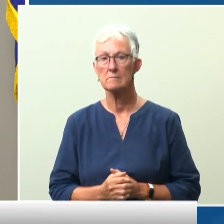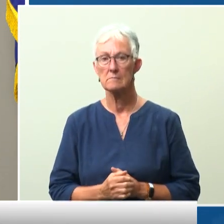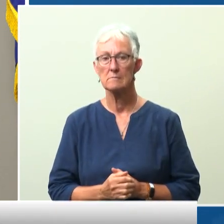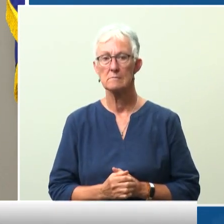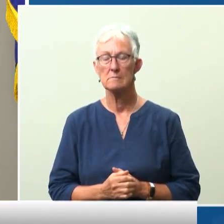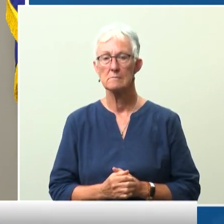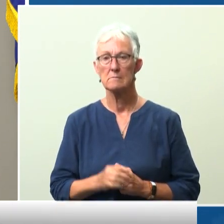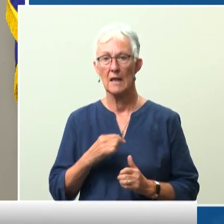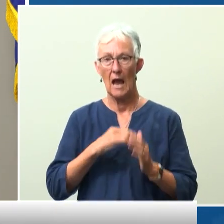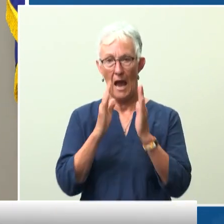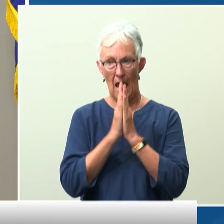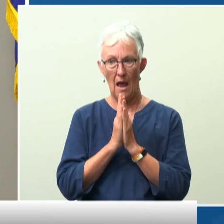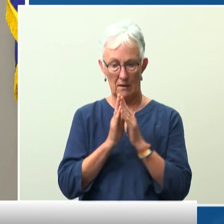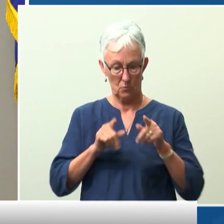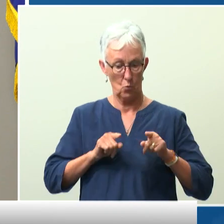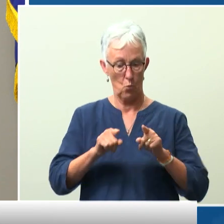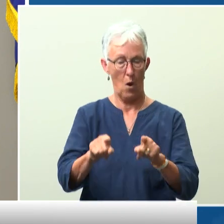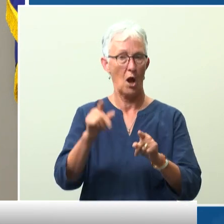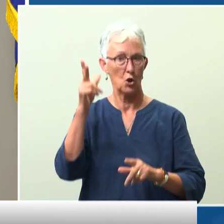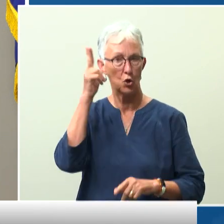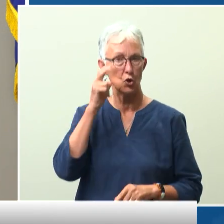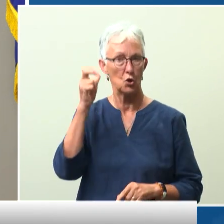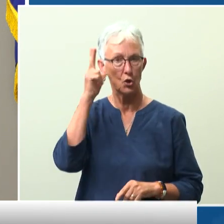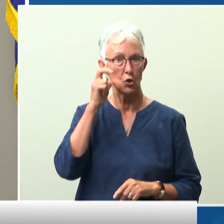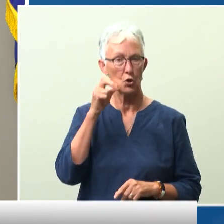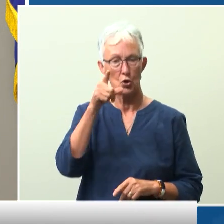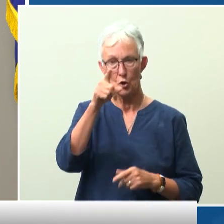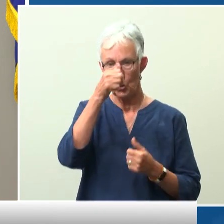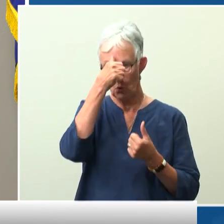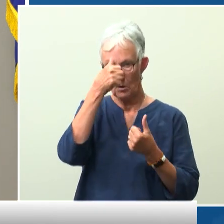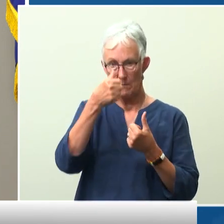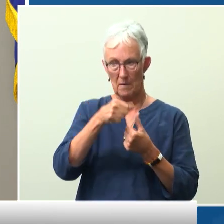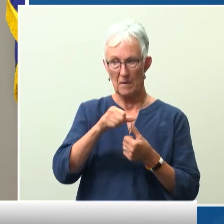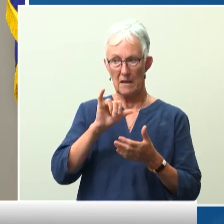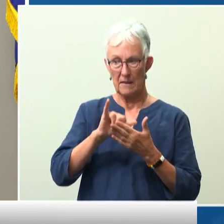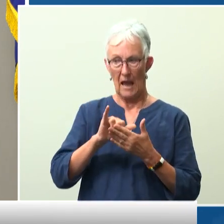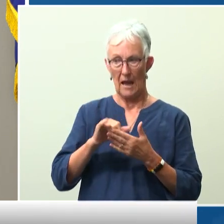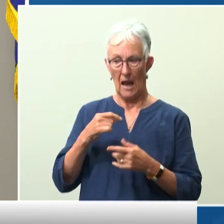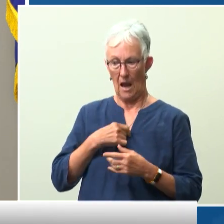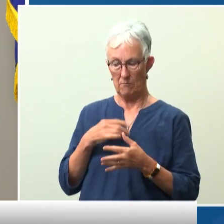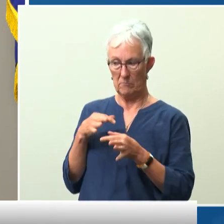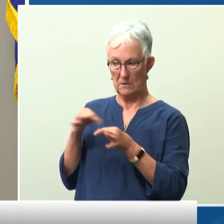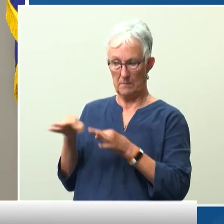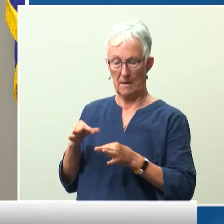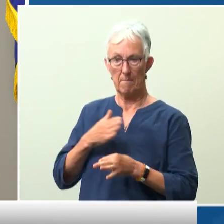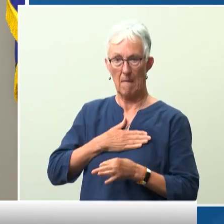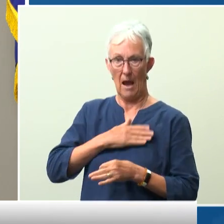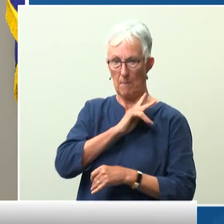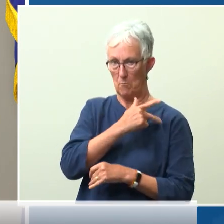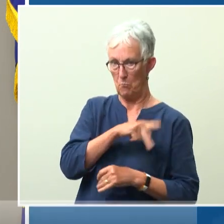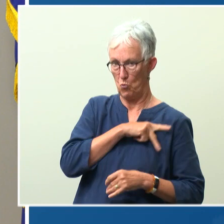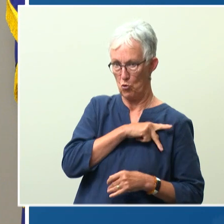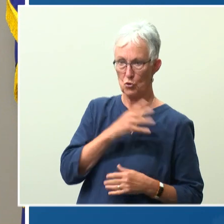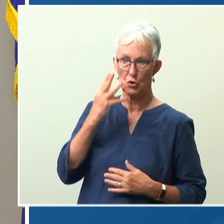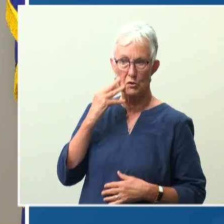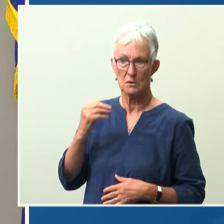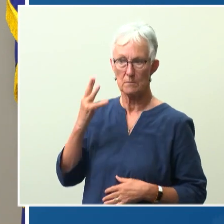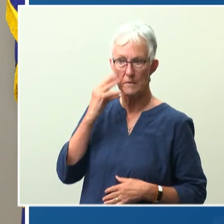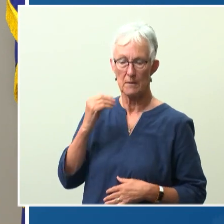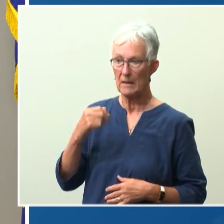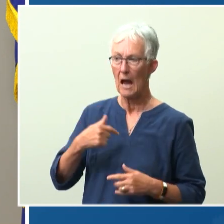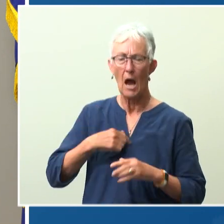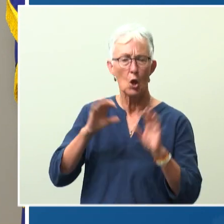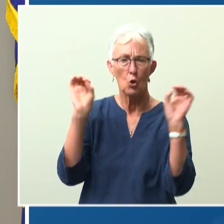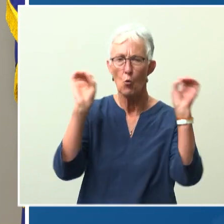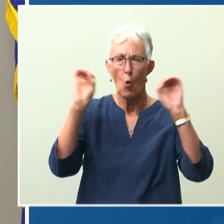listen, you keep in mind that my feelings come from my personal experience with COVID-19. I do not have a political agenda